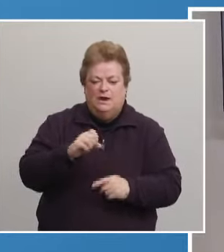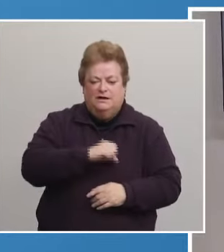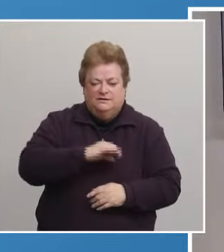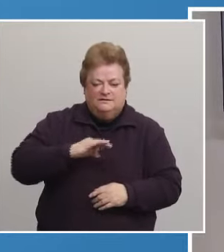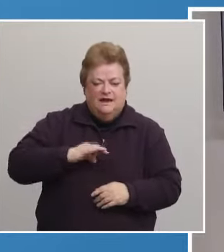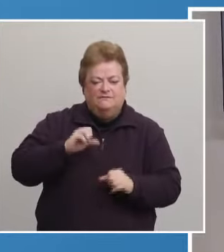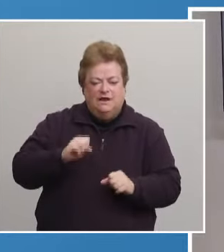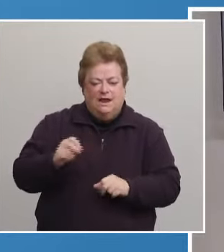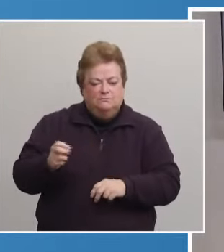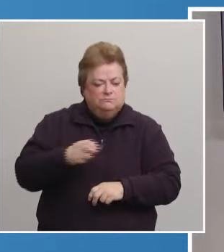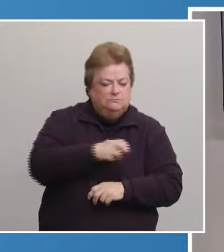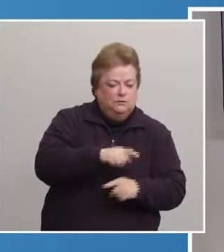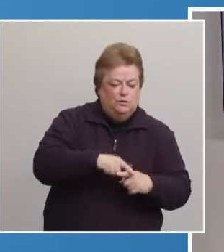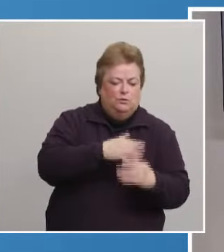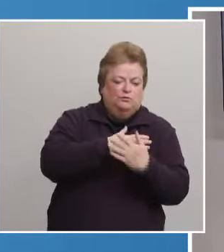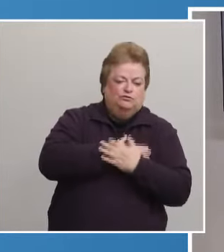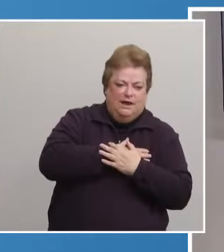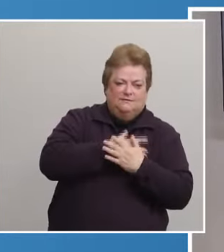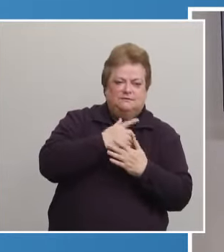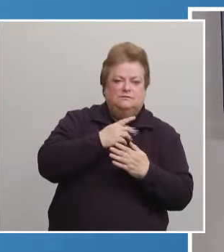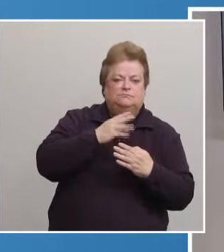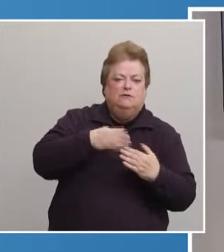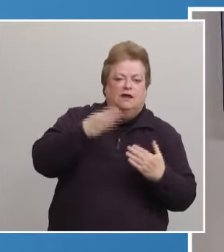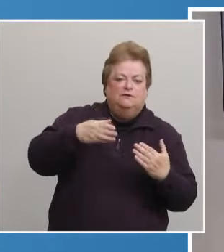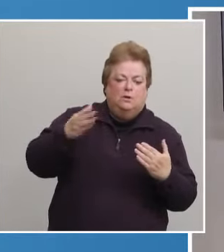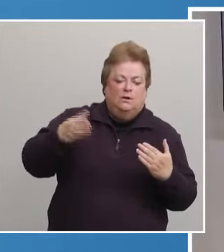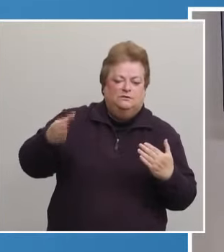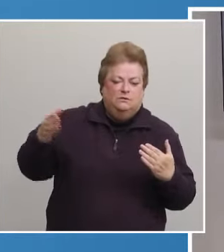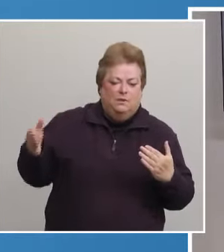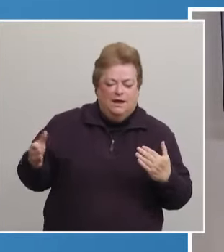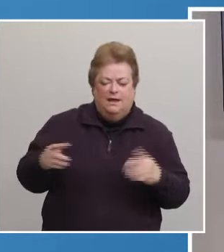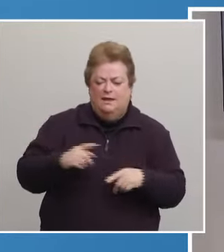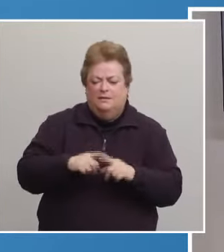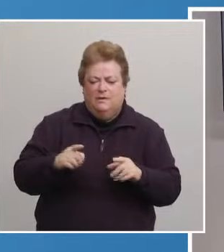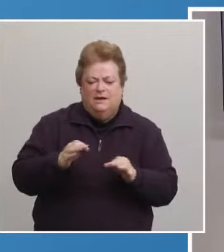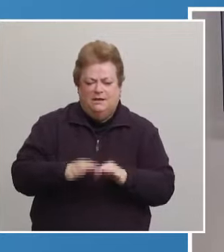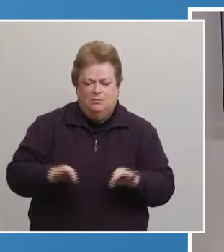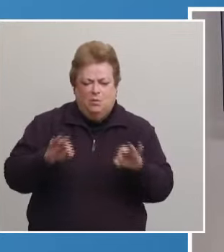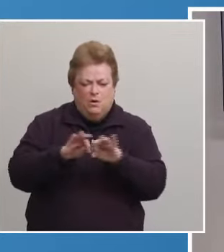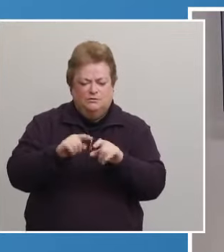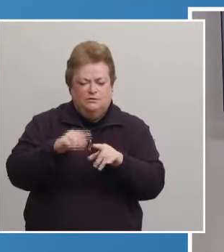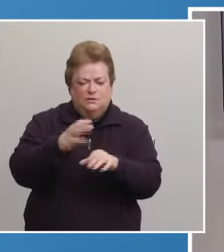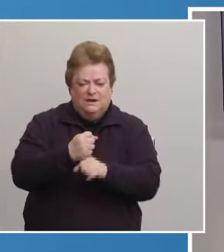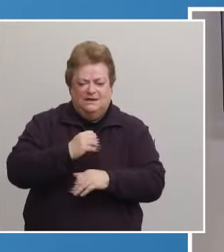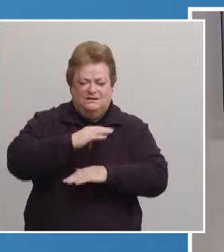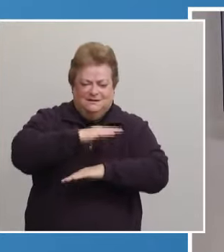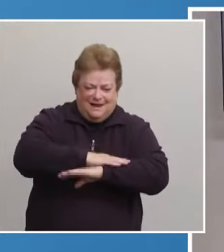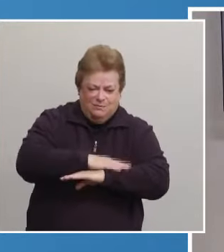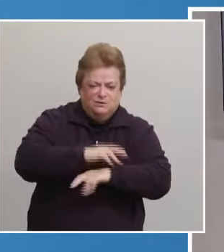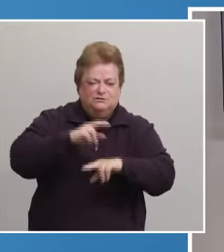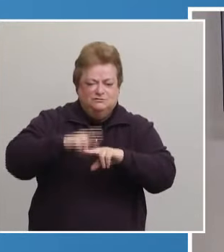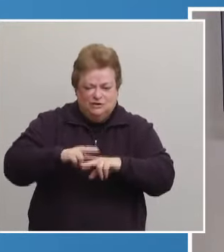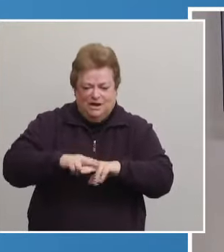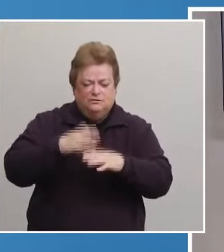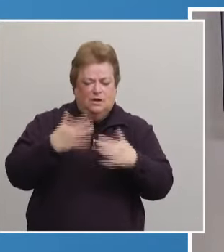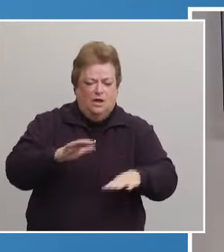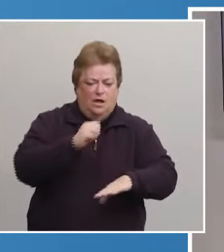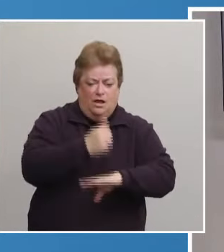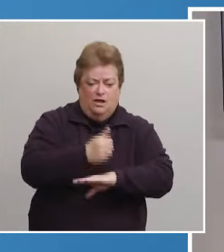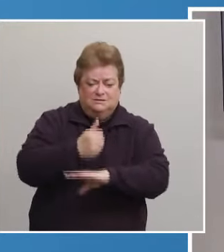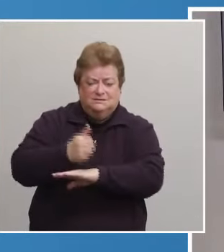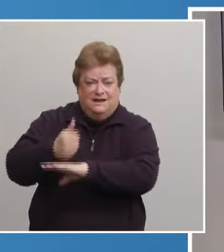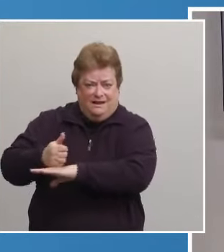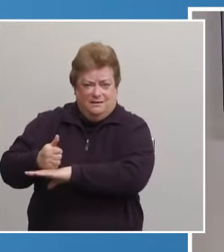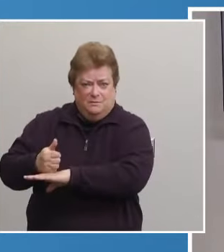uh, on occasion. But the most important thing is getting all those tables and chairs and all of that set up. And